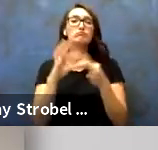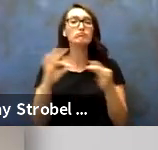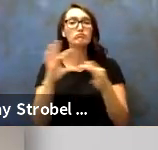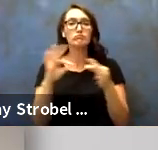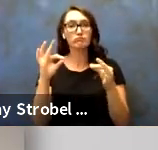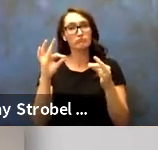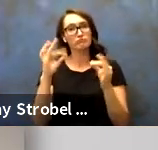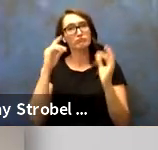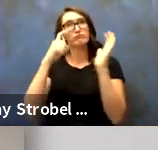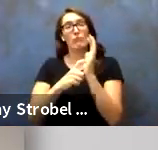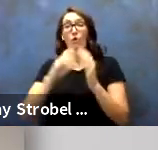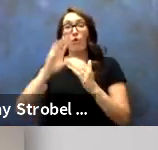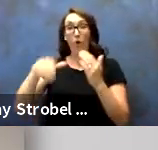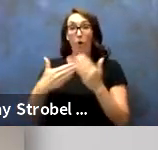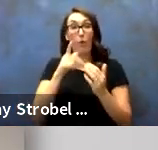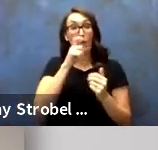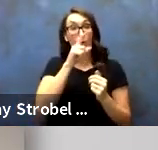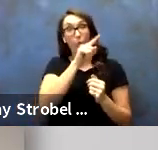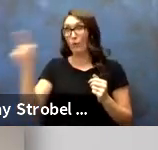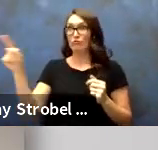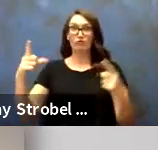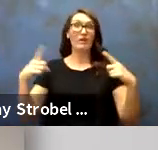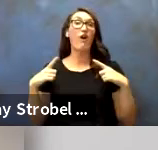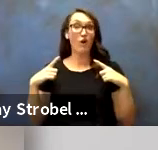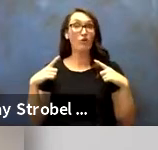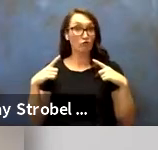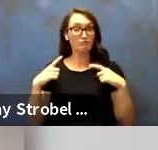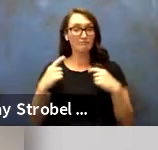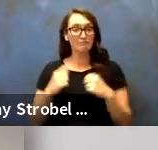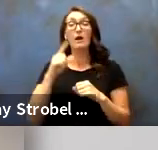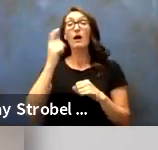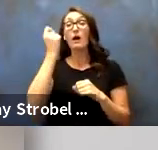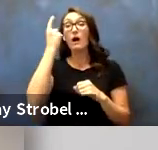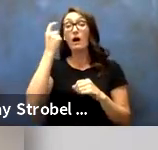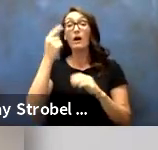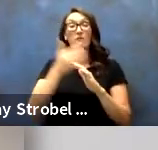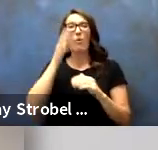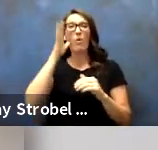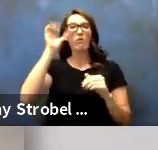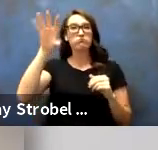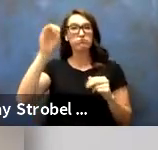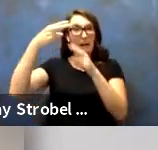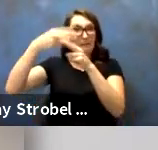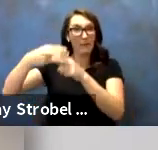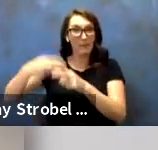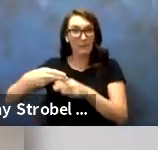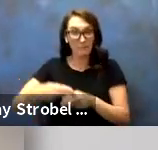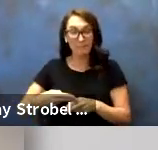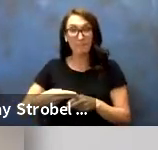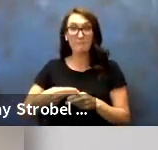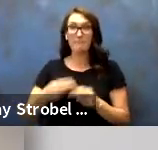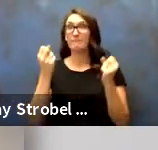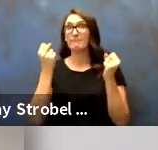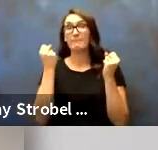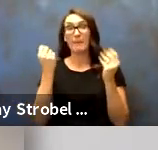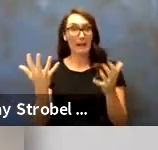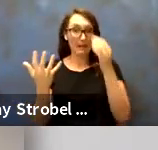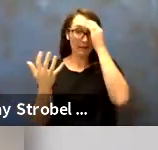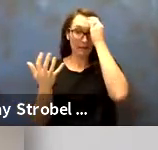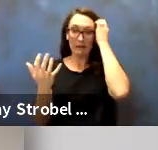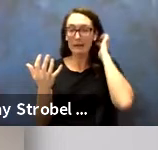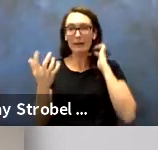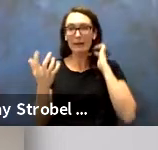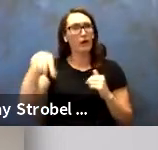all of the retirees for this year. But before I read the names of many of whom are not only